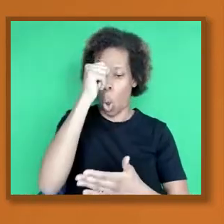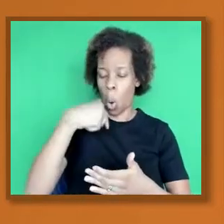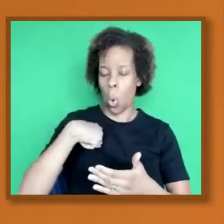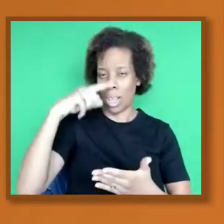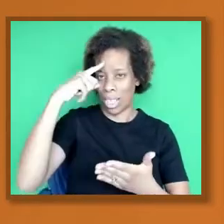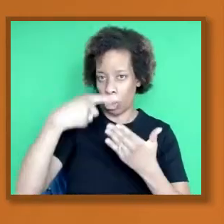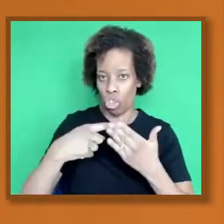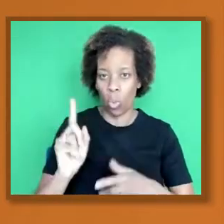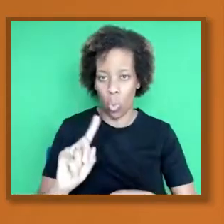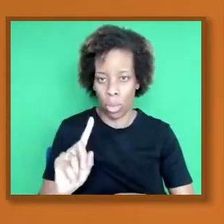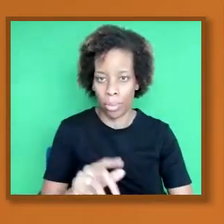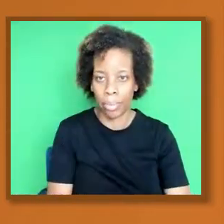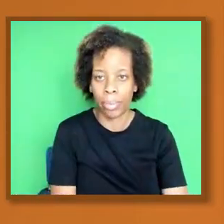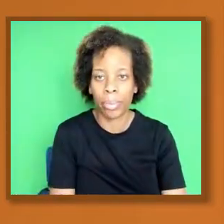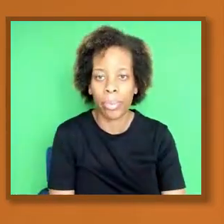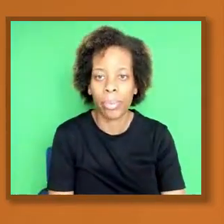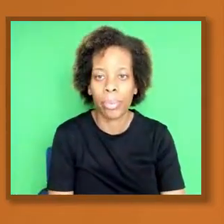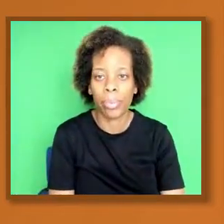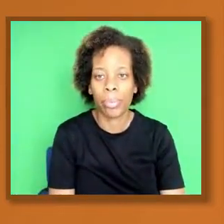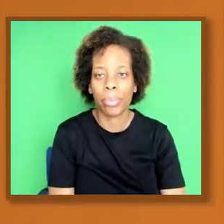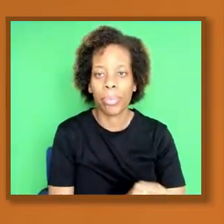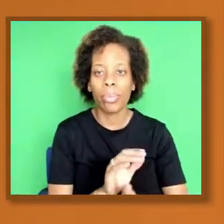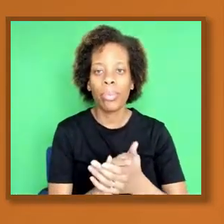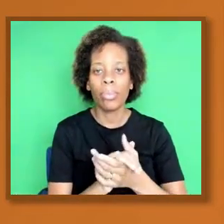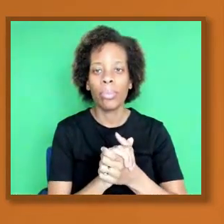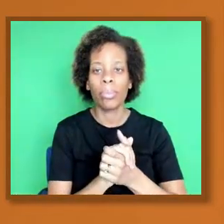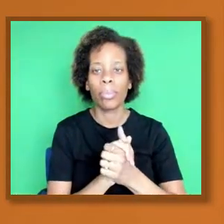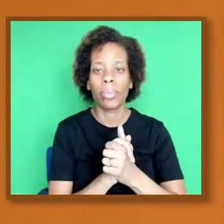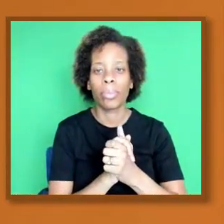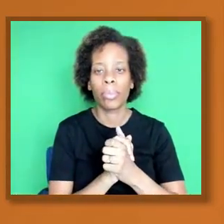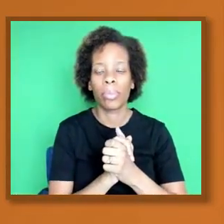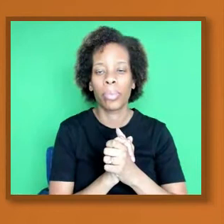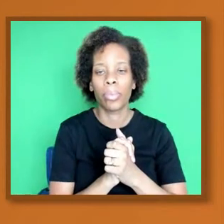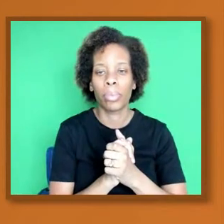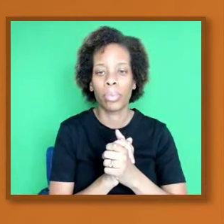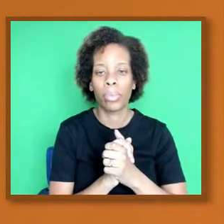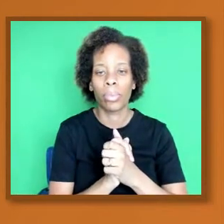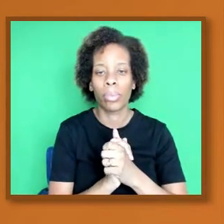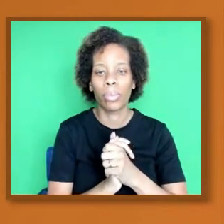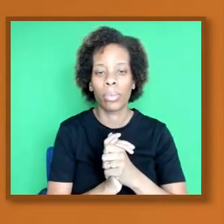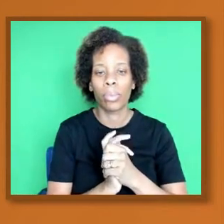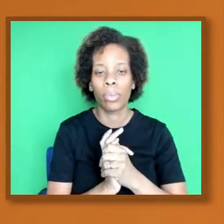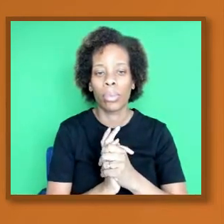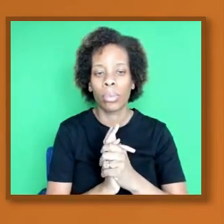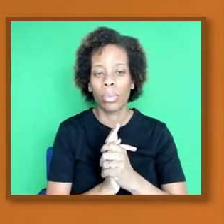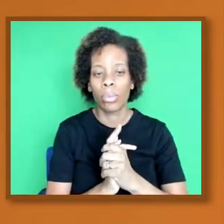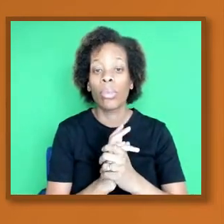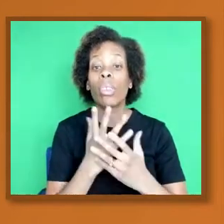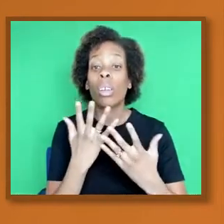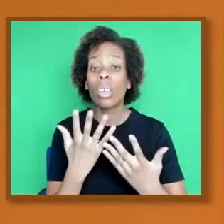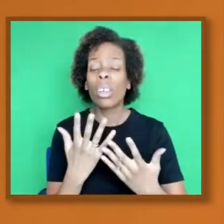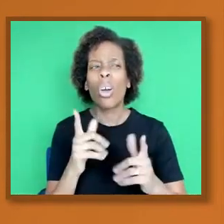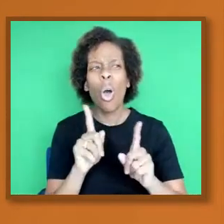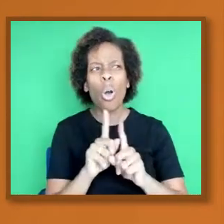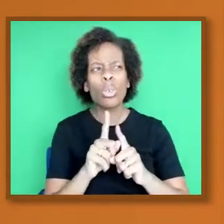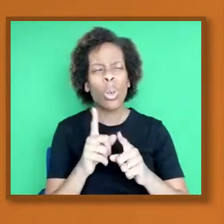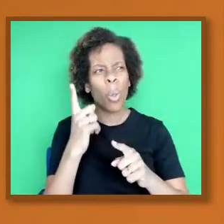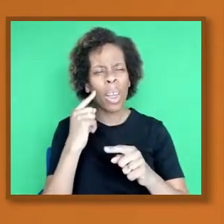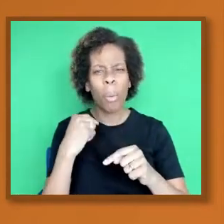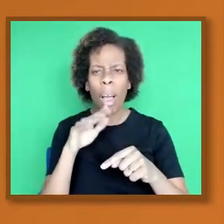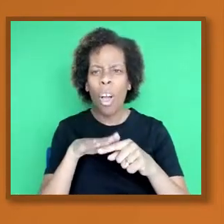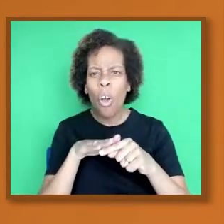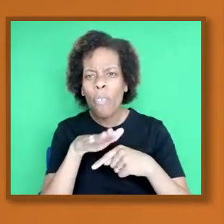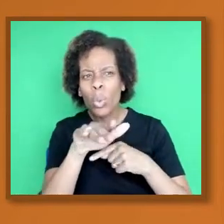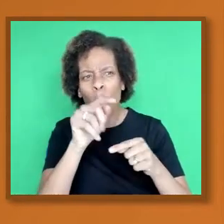Secondly, as I say, we need to think about the bigger picture and what that means for us as black and brown peoples